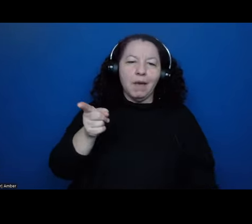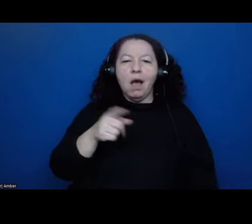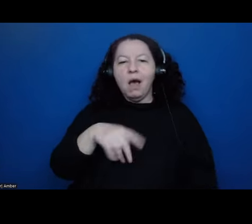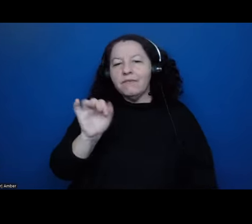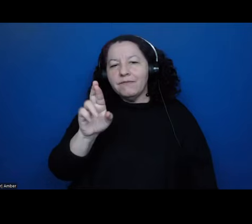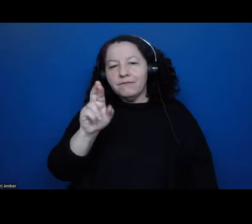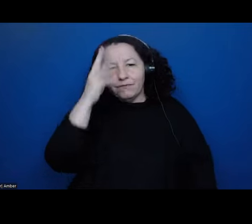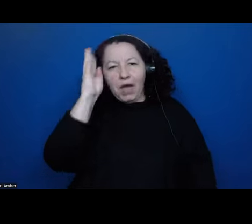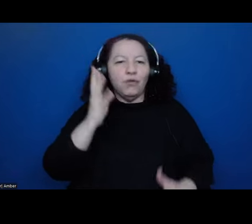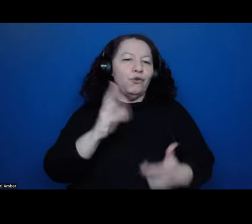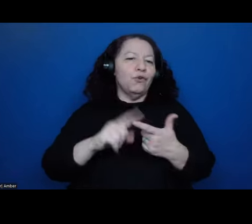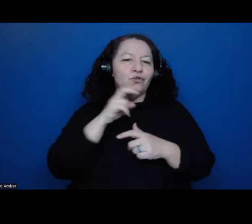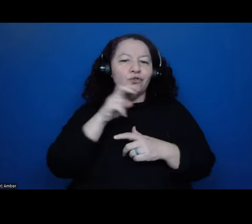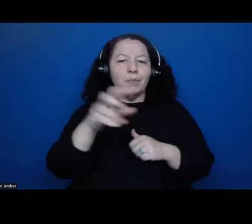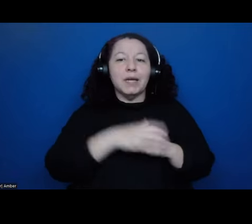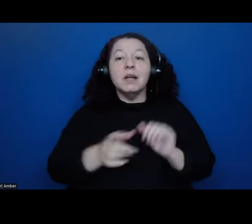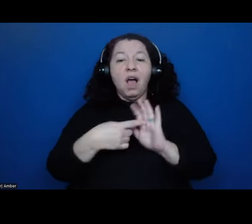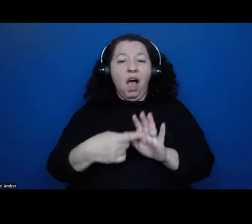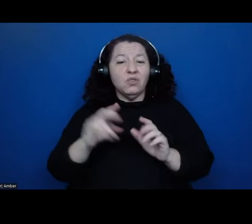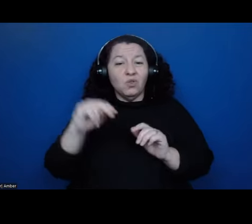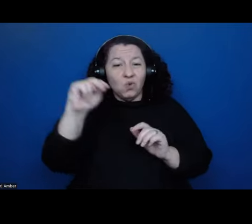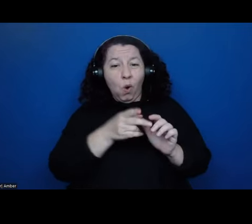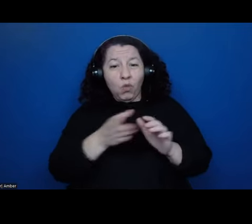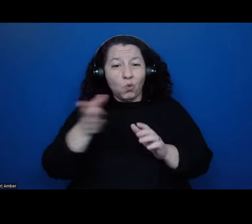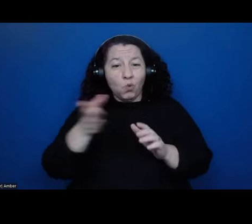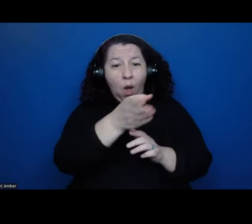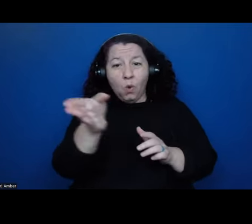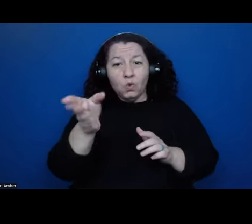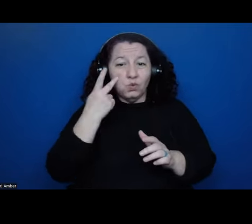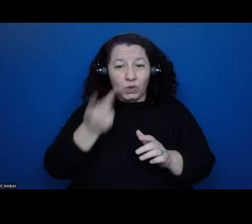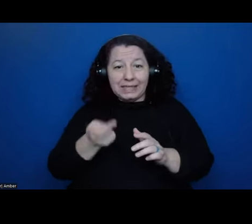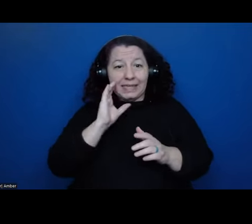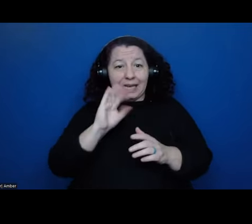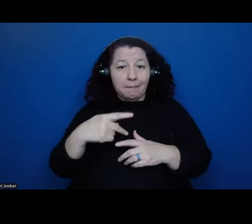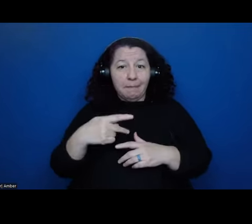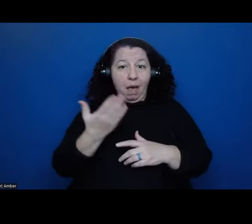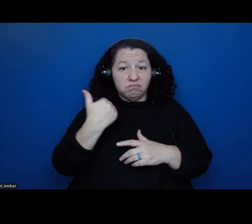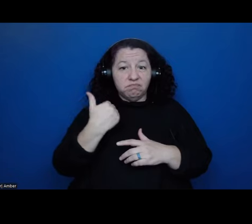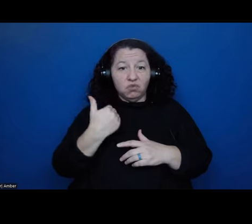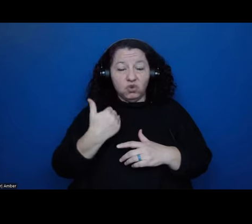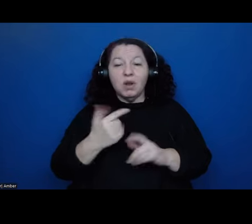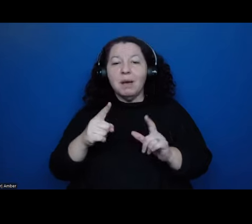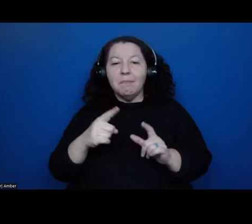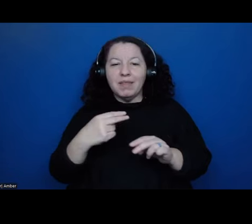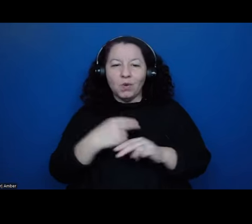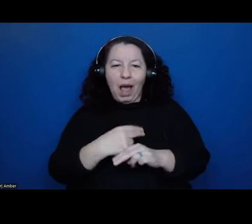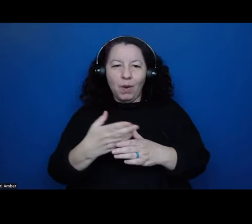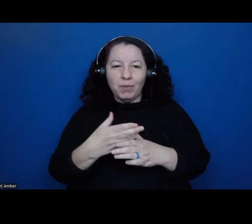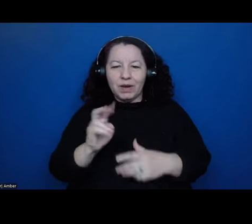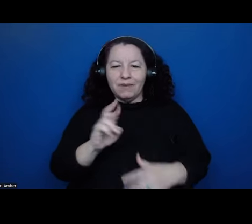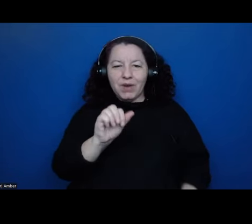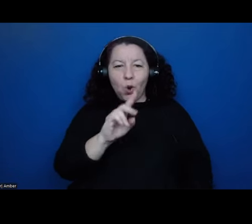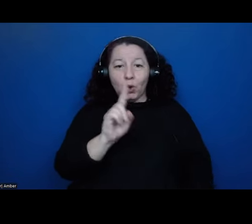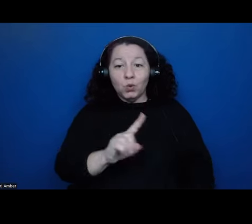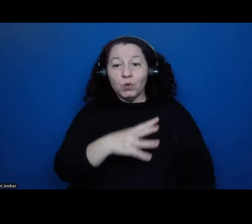northern routes, but there are also is routes like the, um, highway that goes between Veracruz and Mexico City today passes through